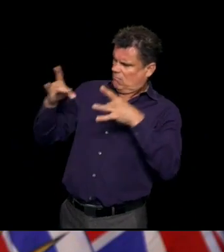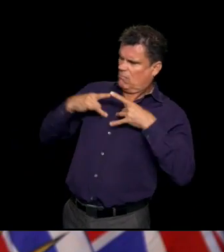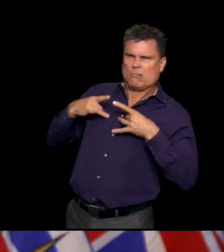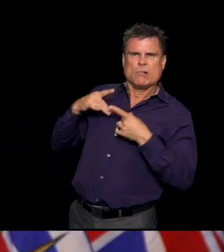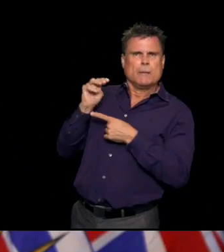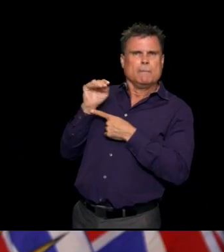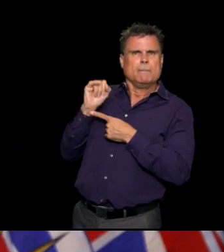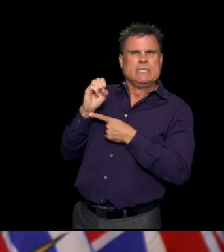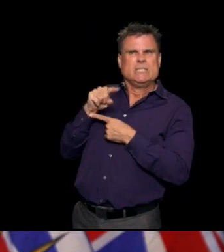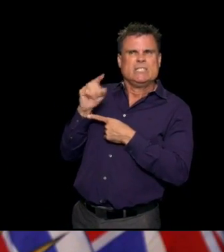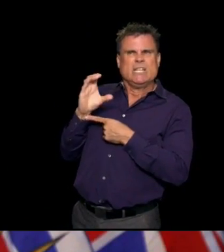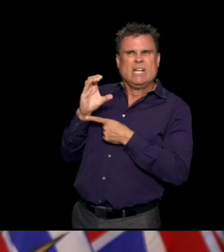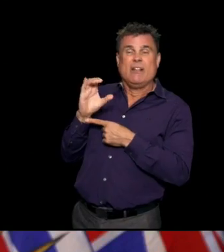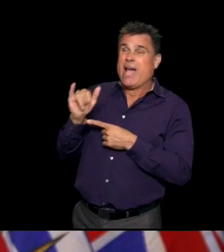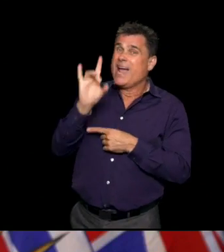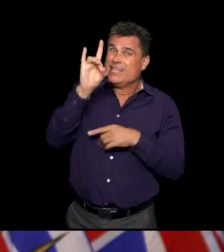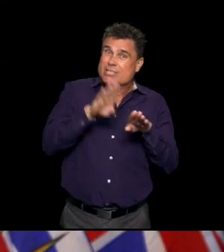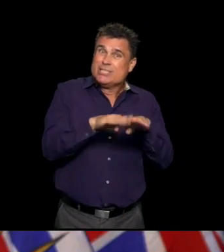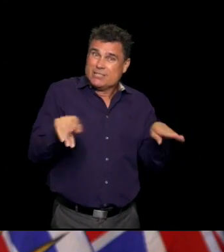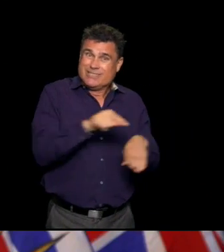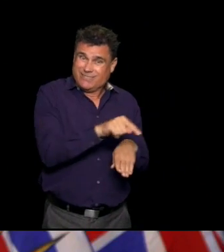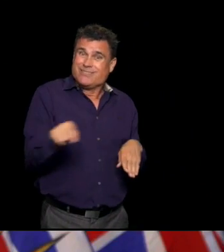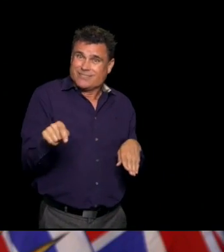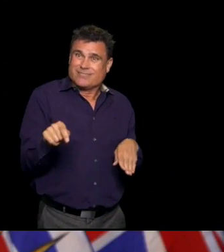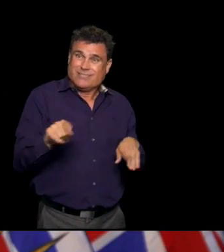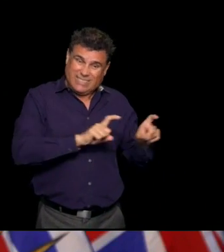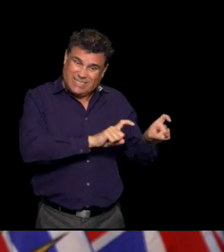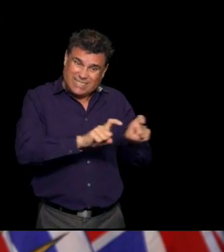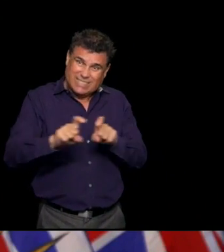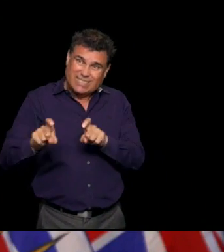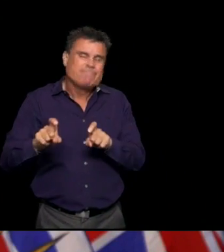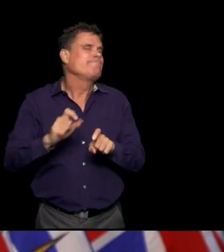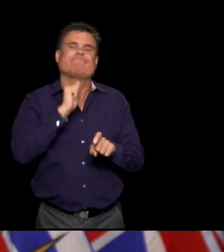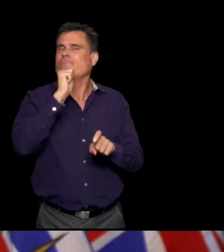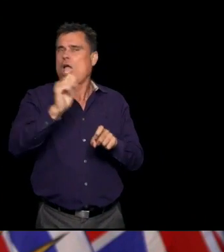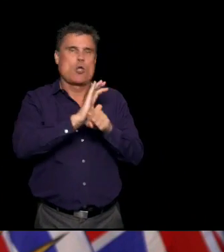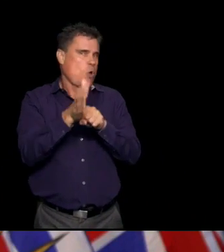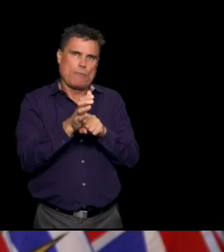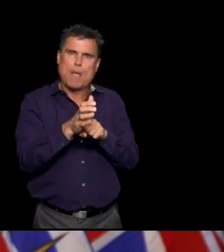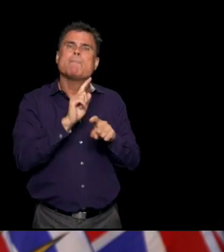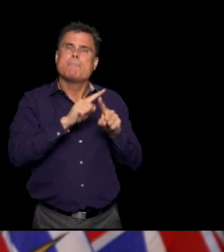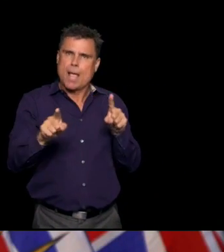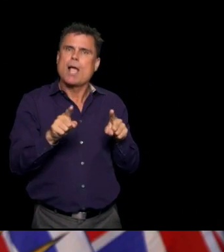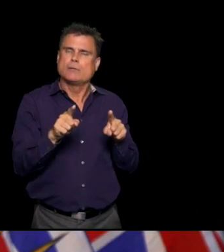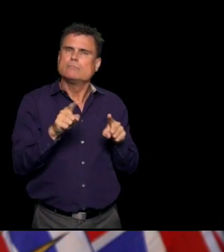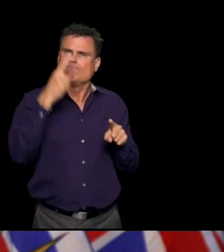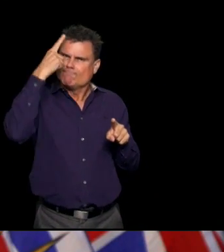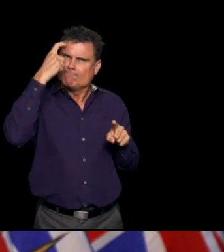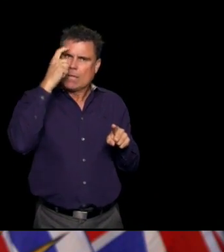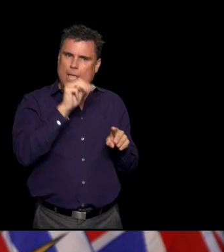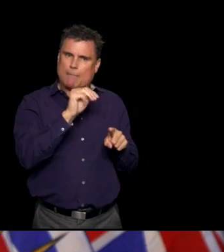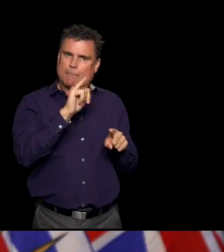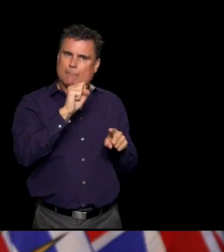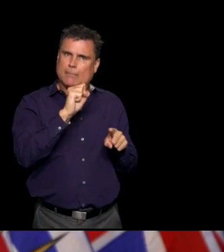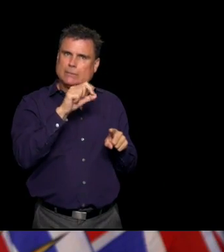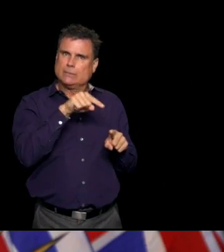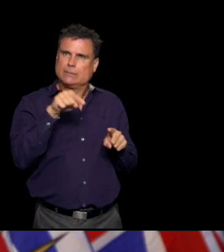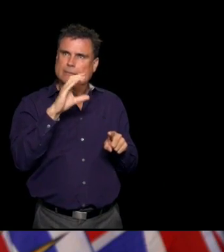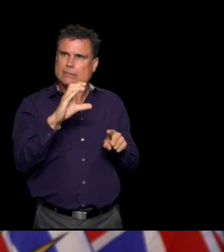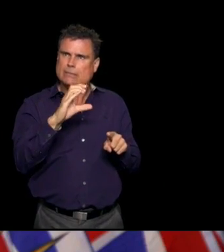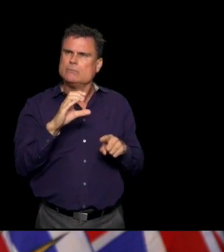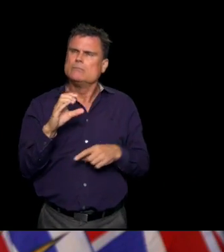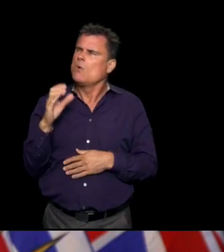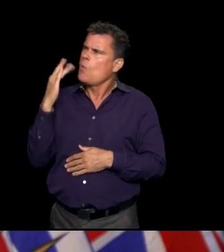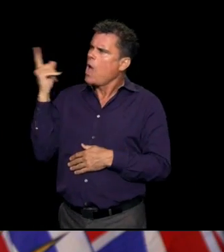in BC? And you're saying that it's not, they haven't tested positive for COVID. And you say there's no incidence of exposure.